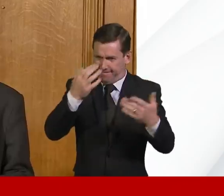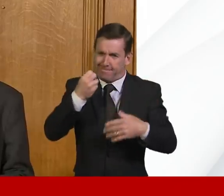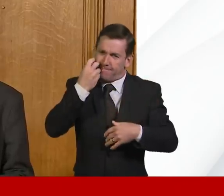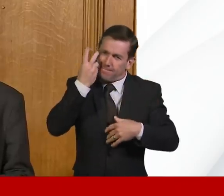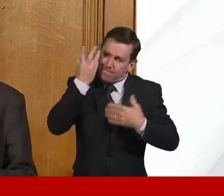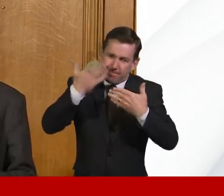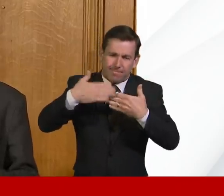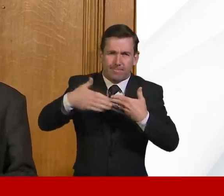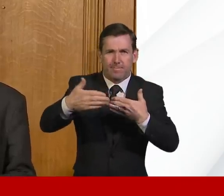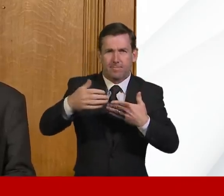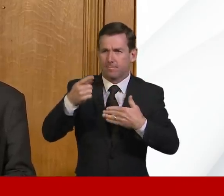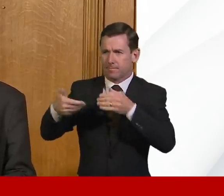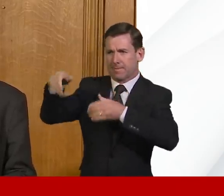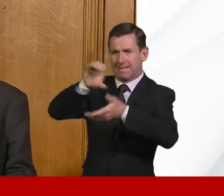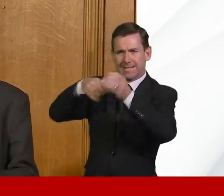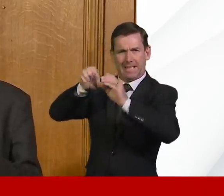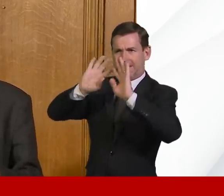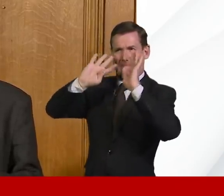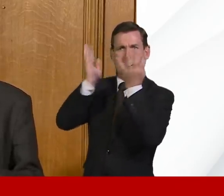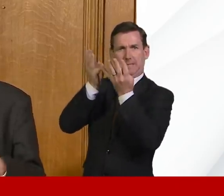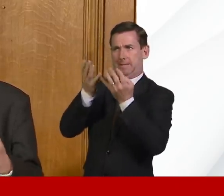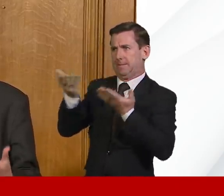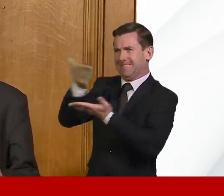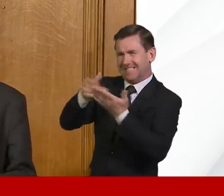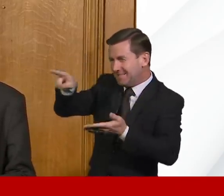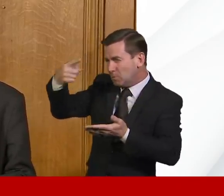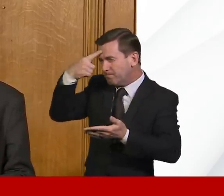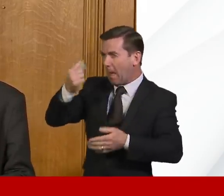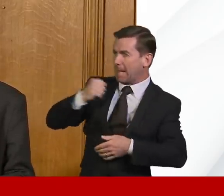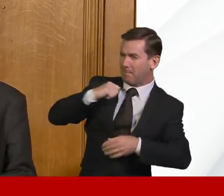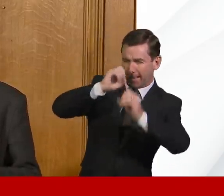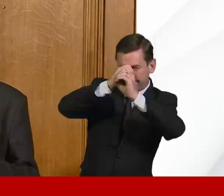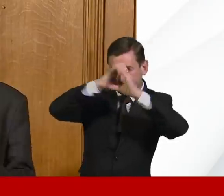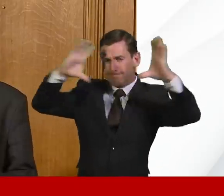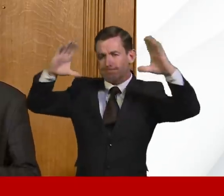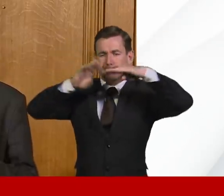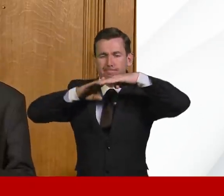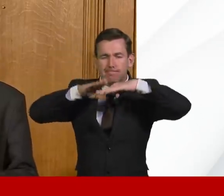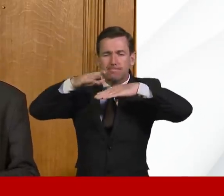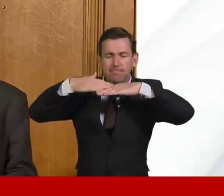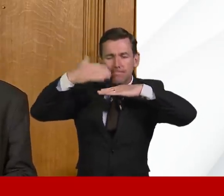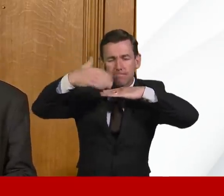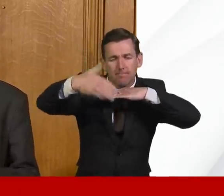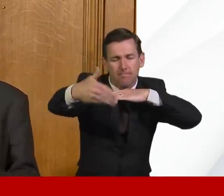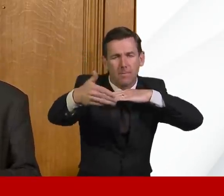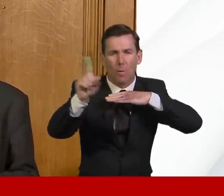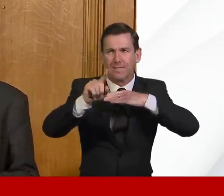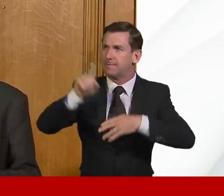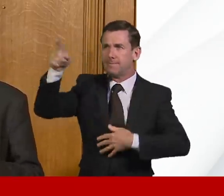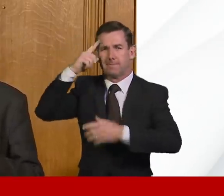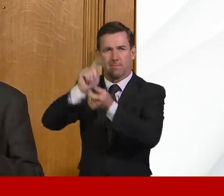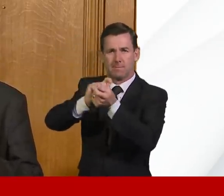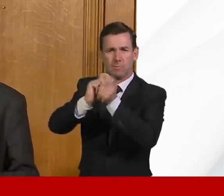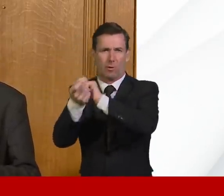scientists who are working with government to model what we can expect are, of course, adjusting their predictions